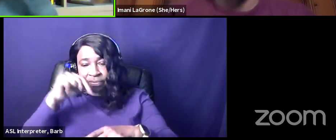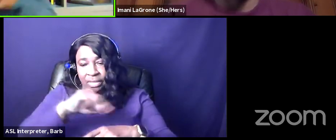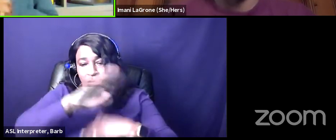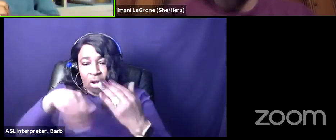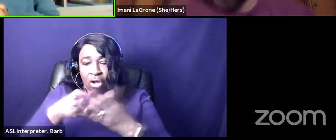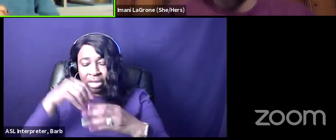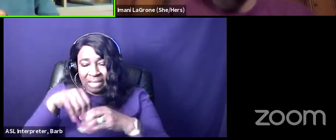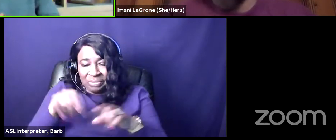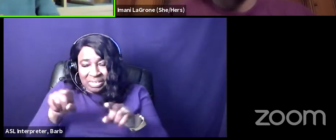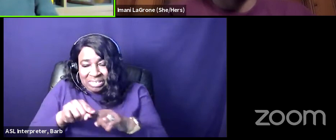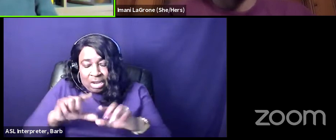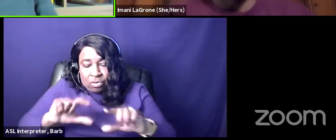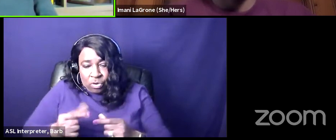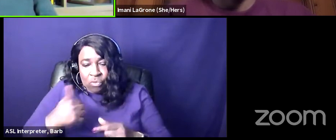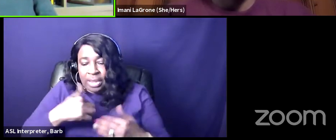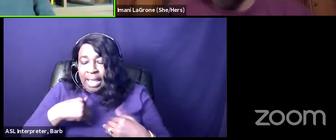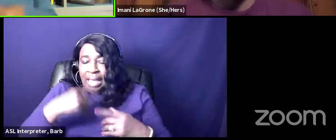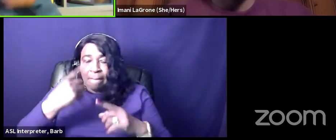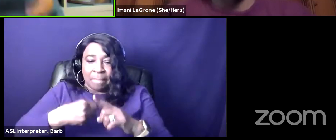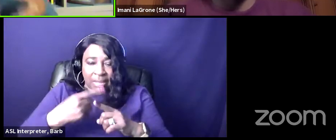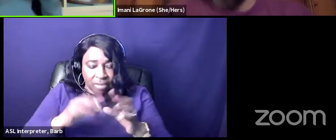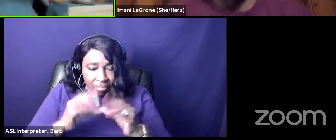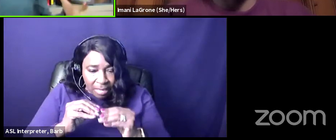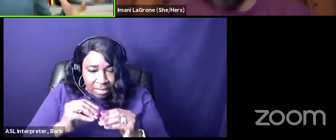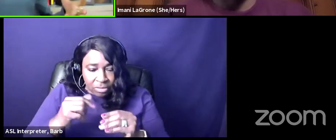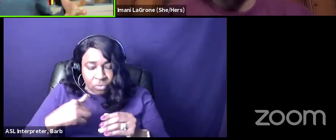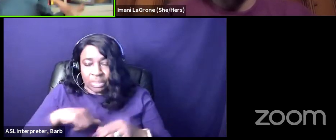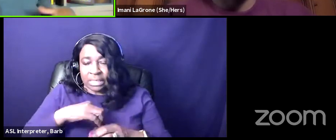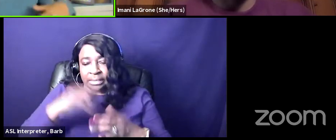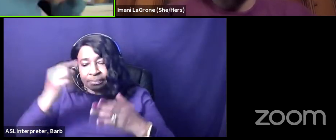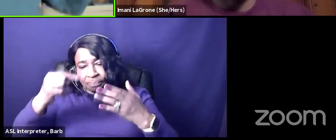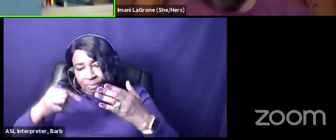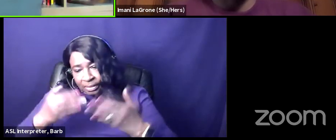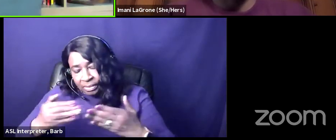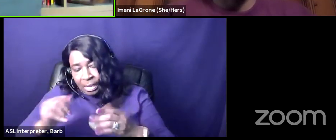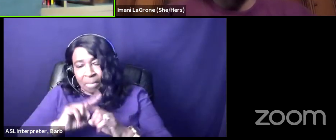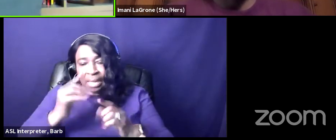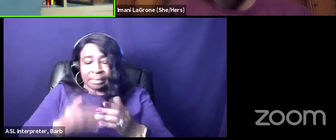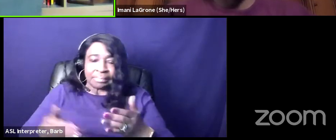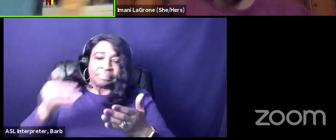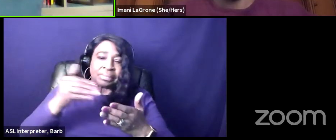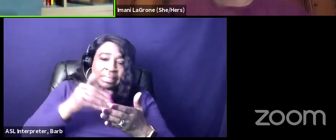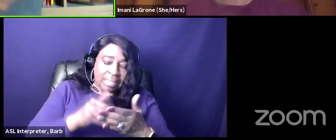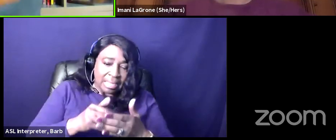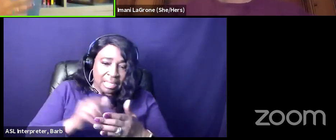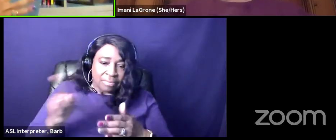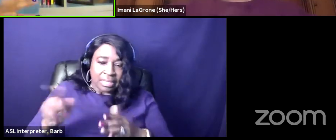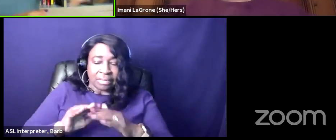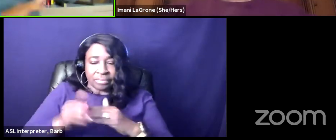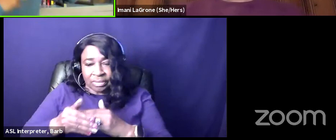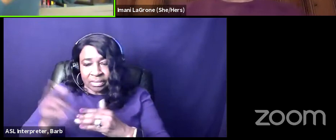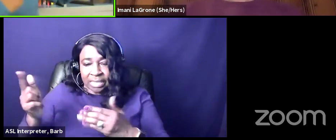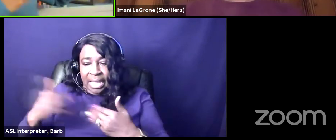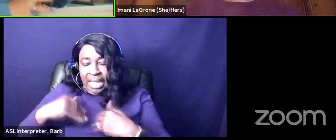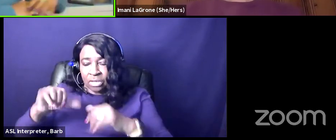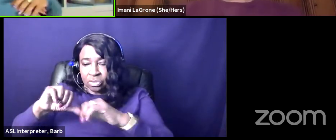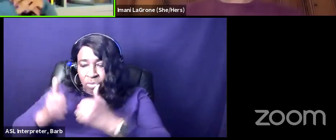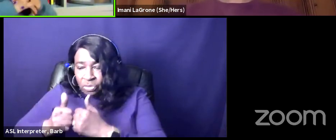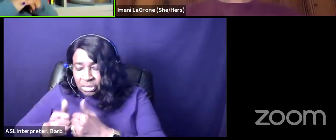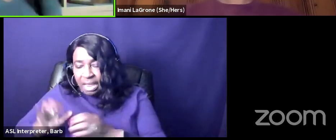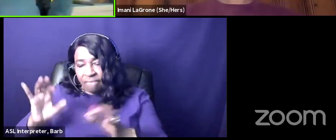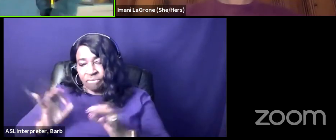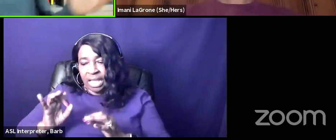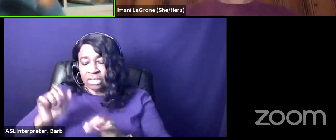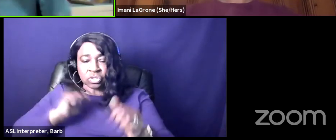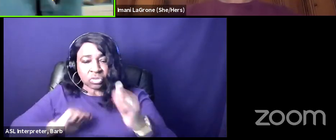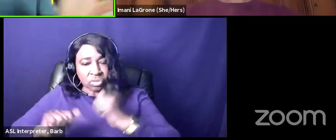right we had our monthly meetings we did all the things but every now and again the caribbean students associations they'd have the fashion show or like